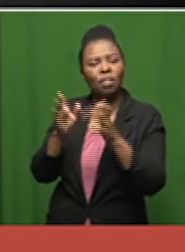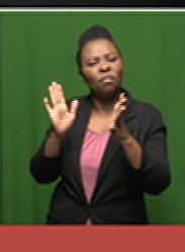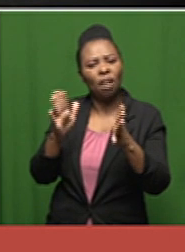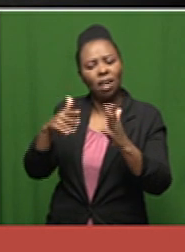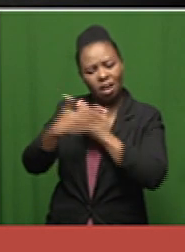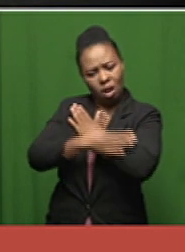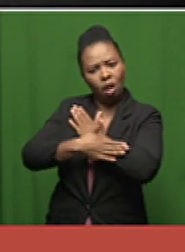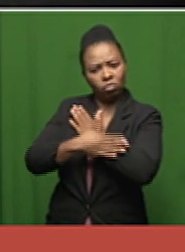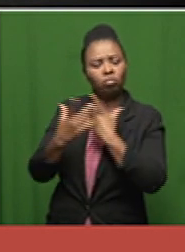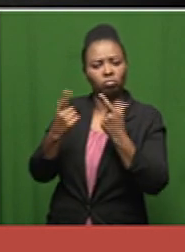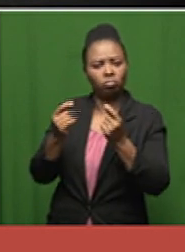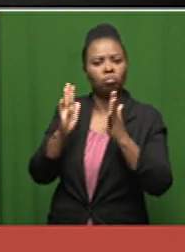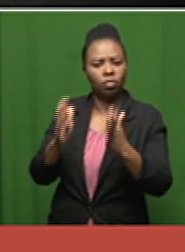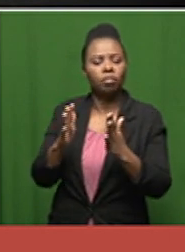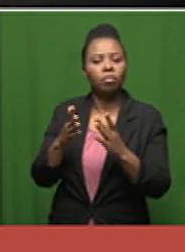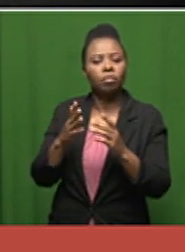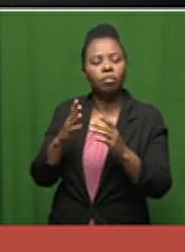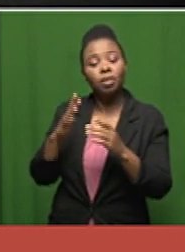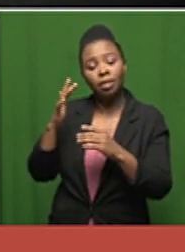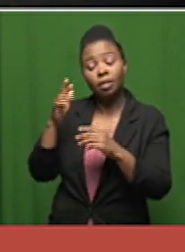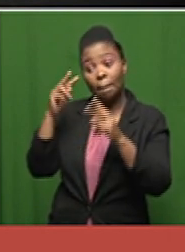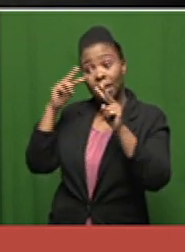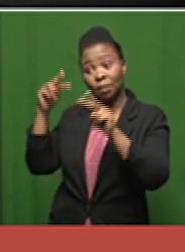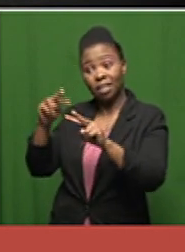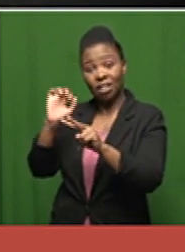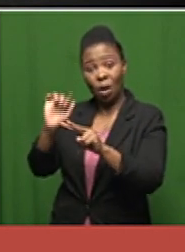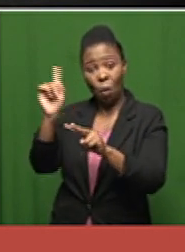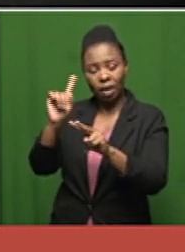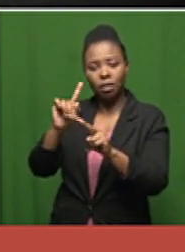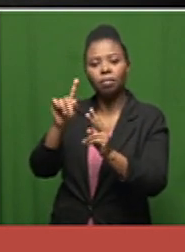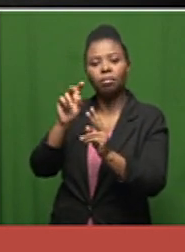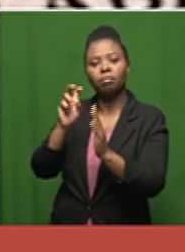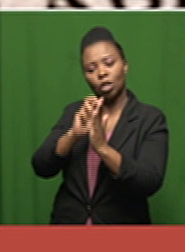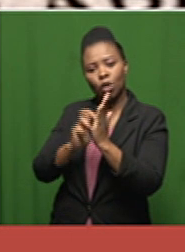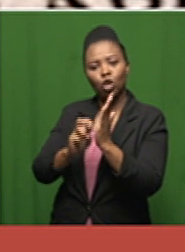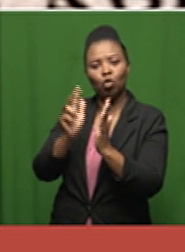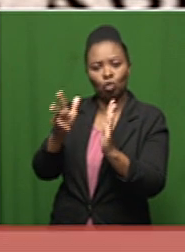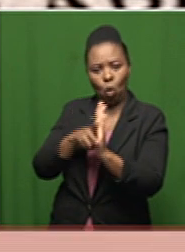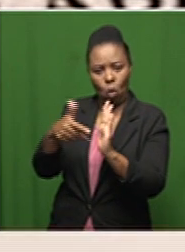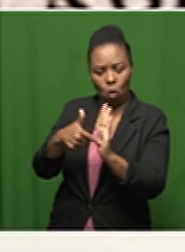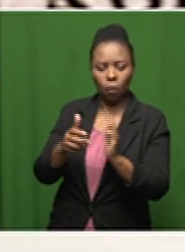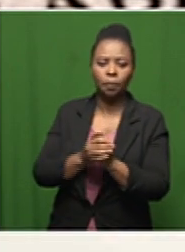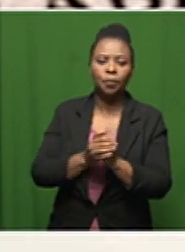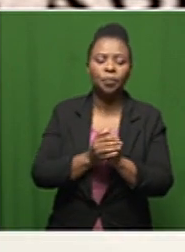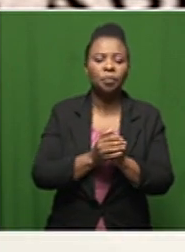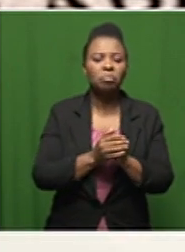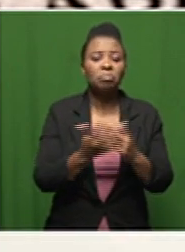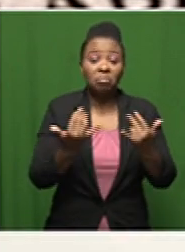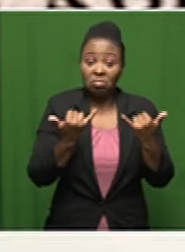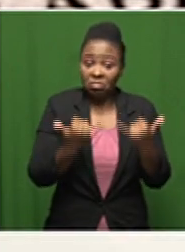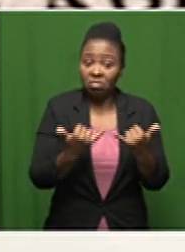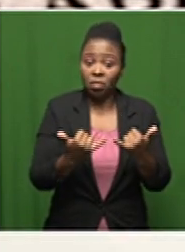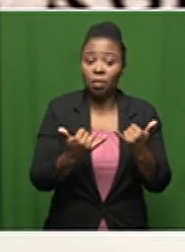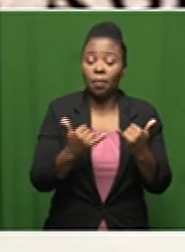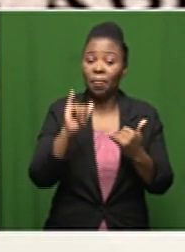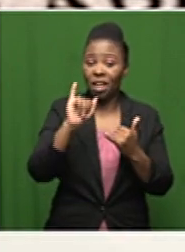both from a regulatory perspective and from ethics perspective currently evamectin